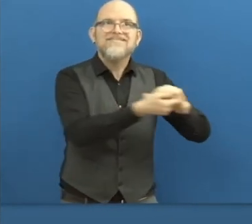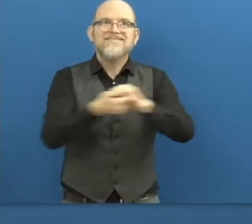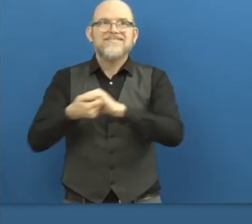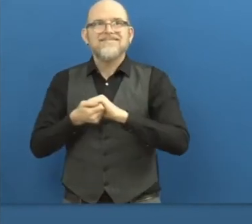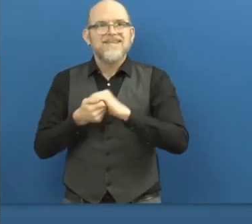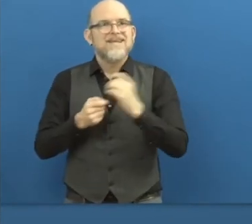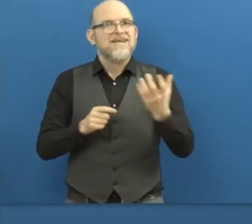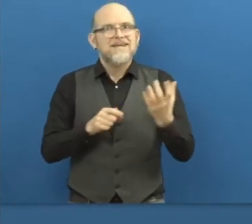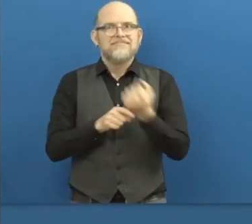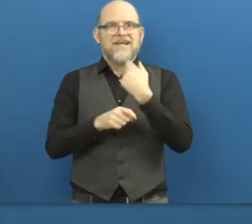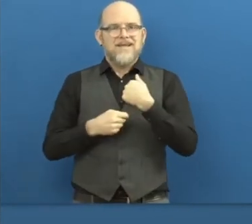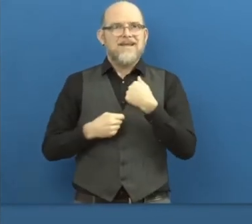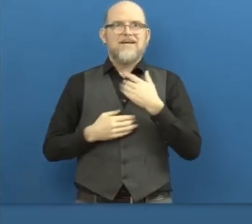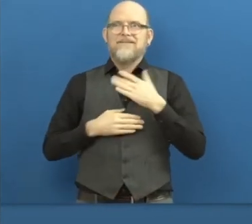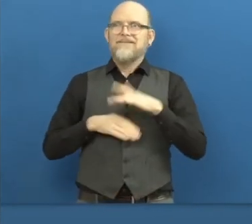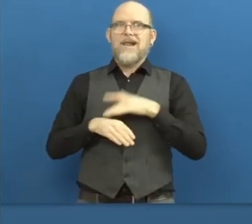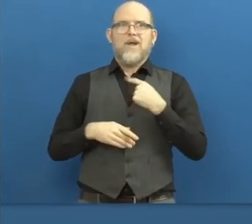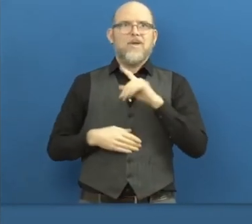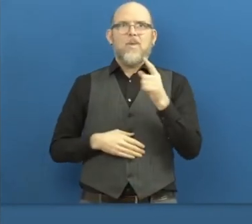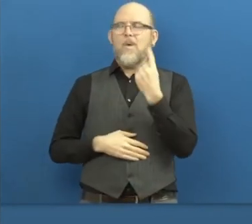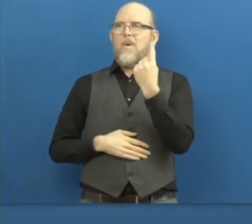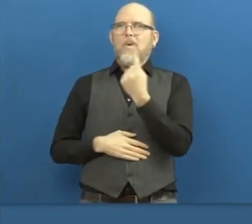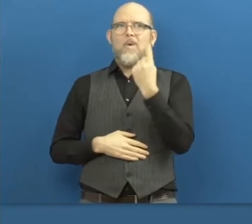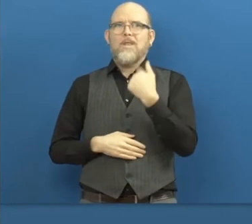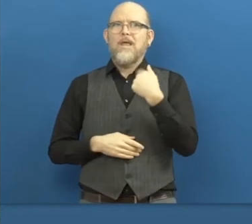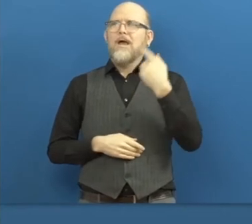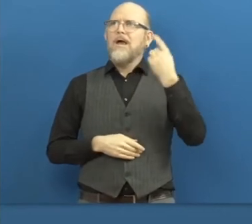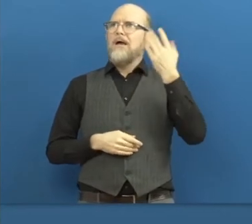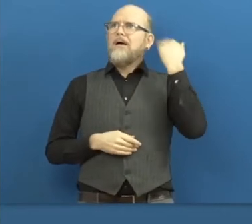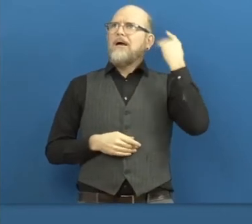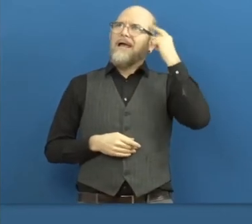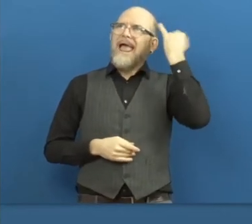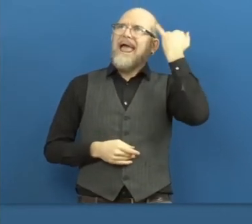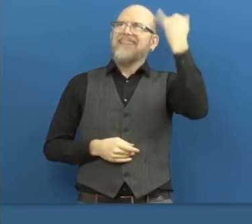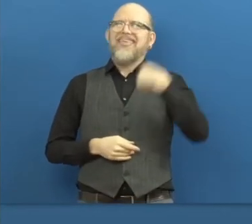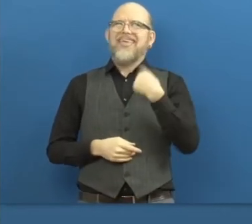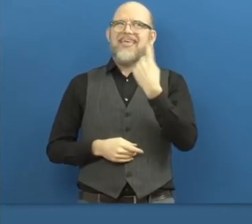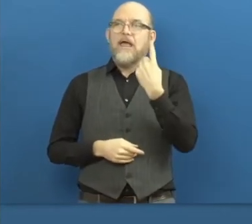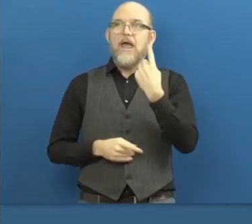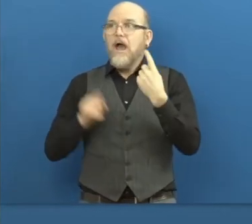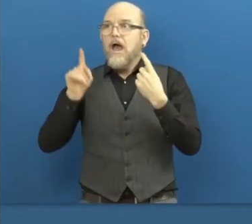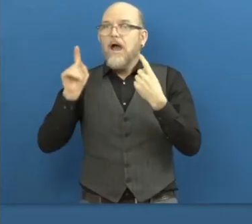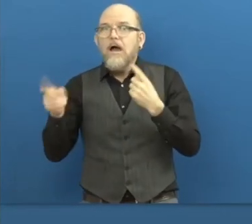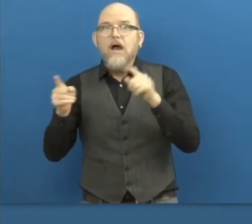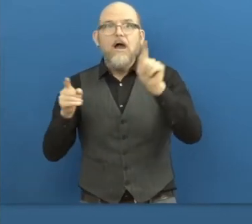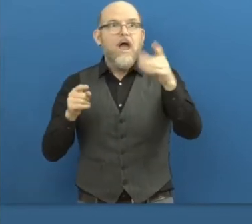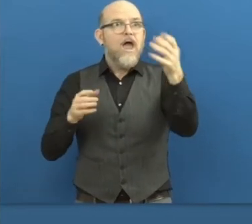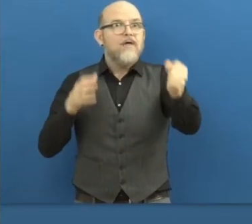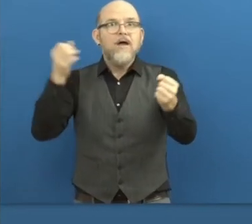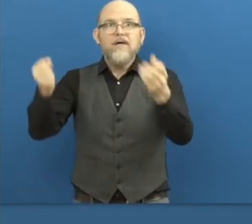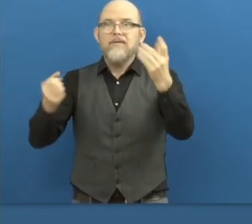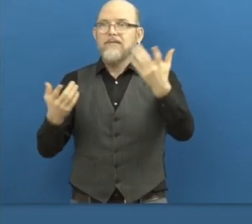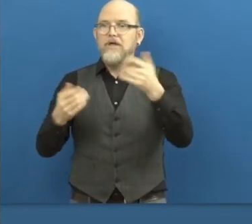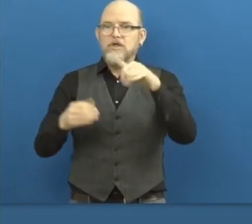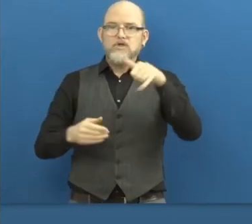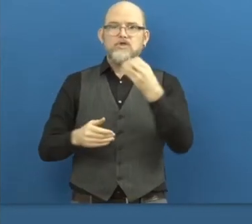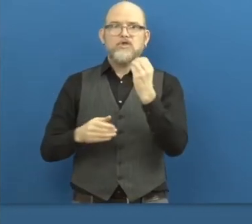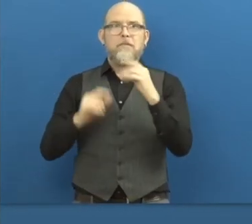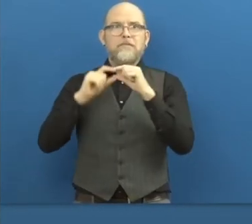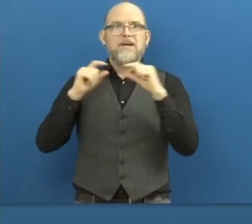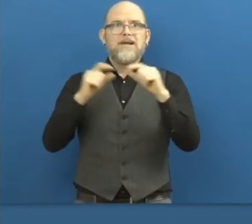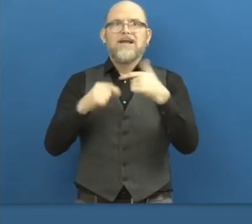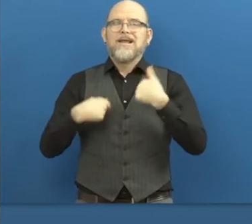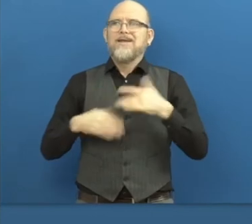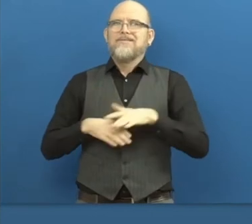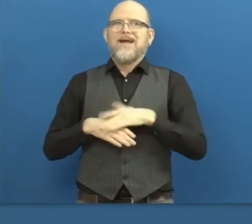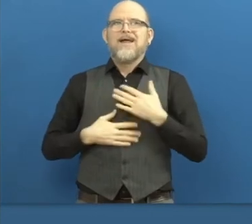great. We felt a bit like lonely fighters in terms of job boards for people with disabilities. And it feels really good